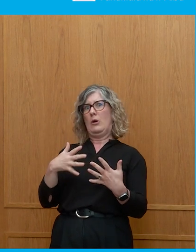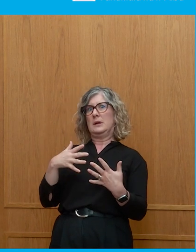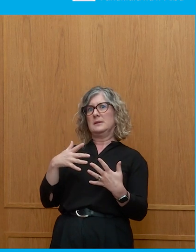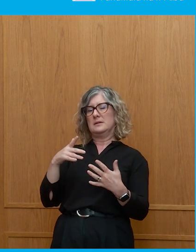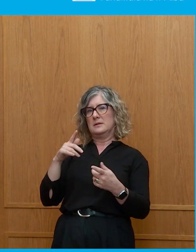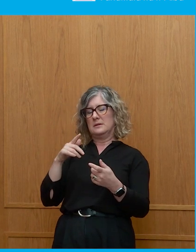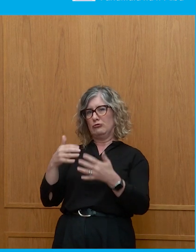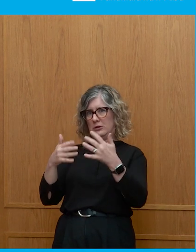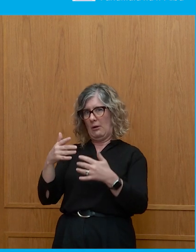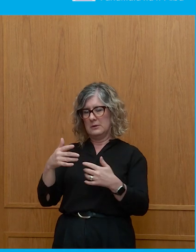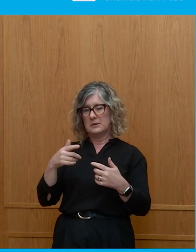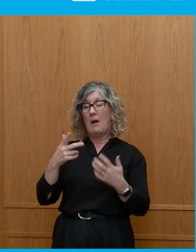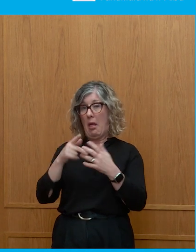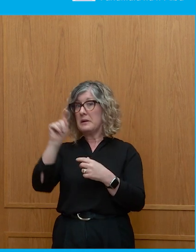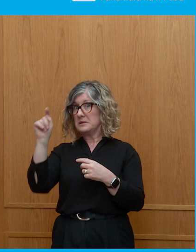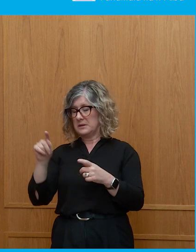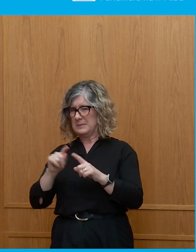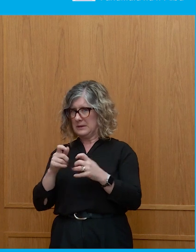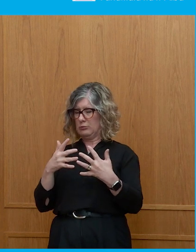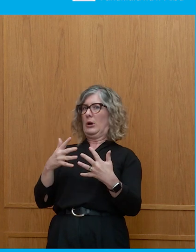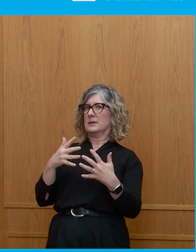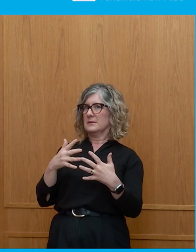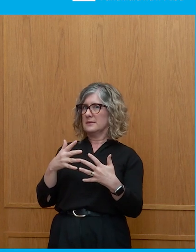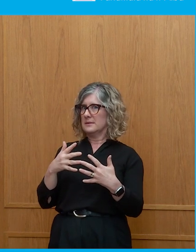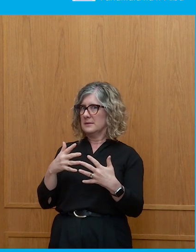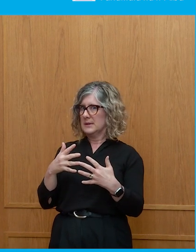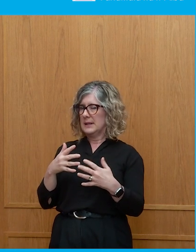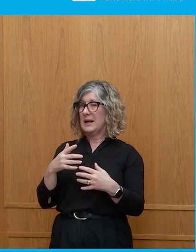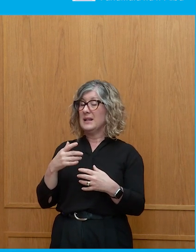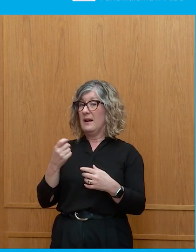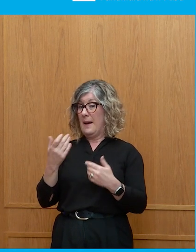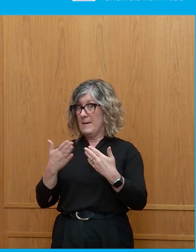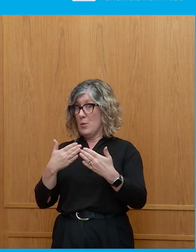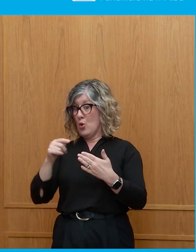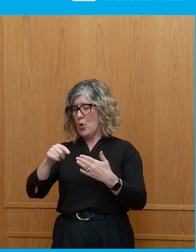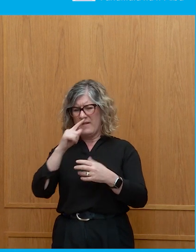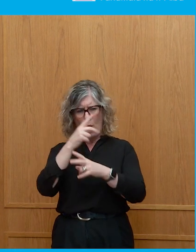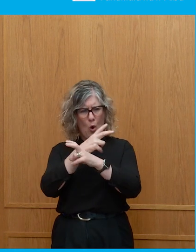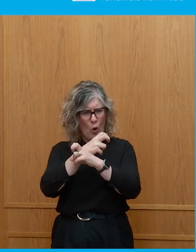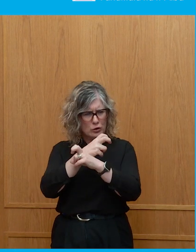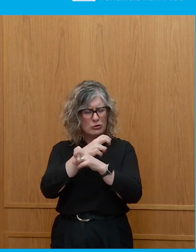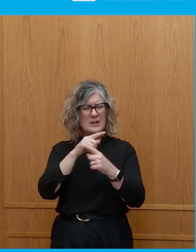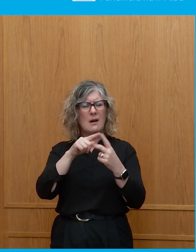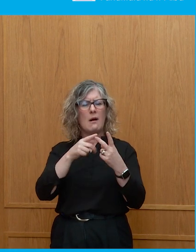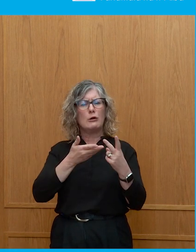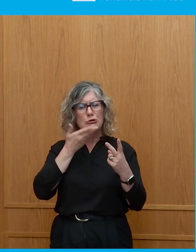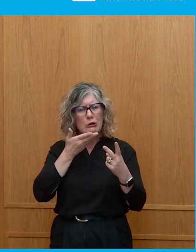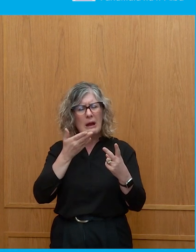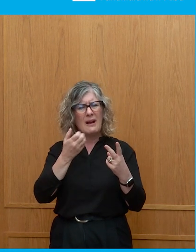countries as well. And there, as I was saying at the beginning, there are still quite a few to come, actually. There's Austria, there's Czech Republic, there's others.